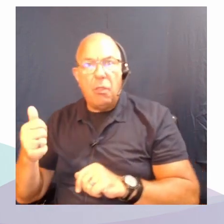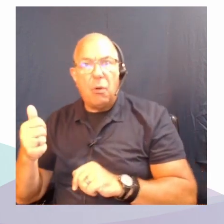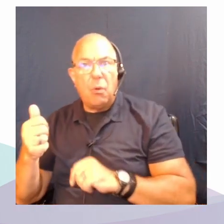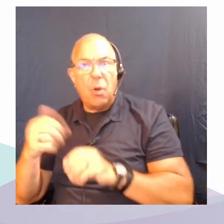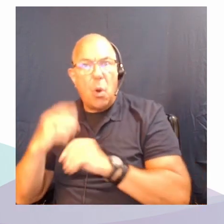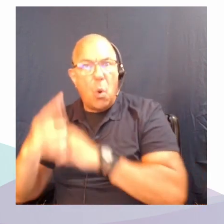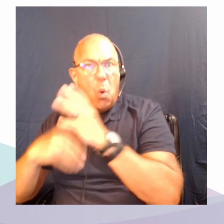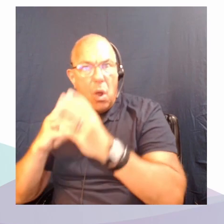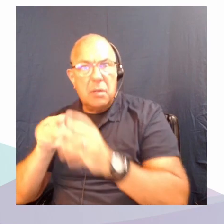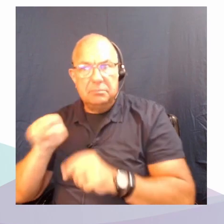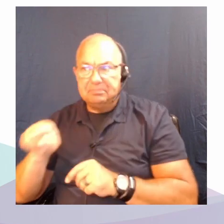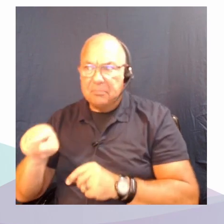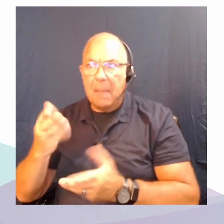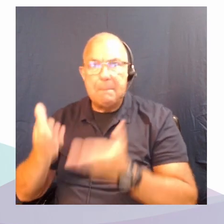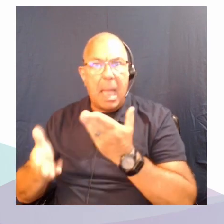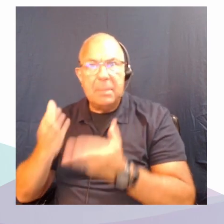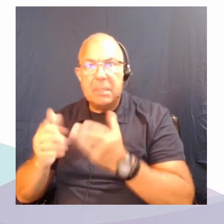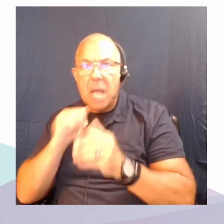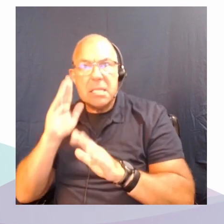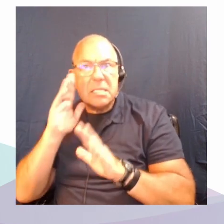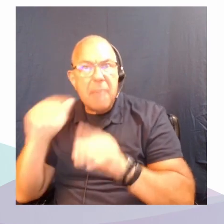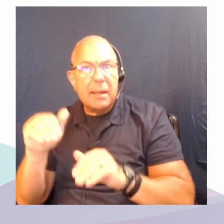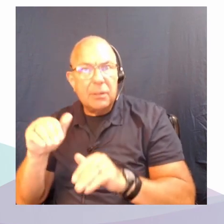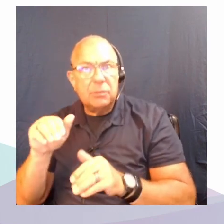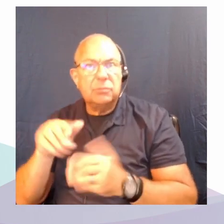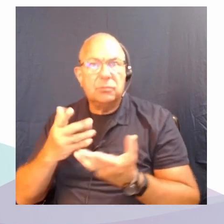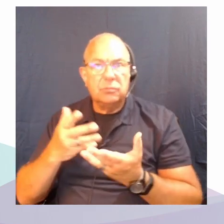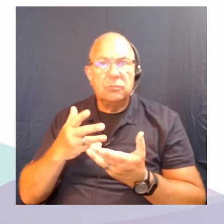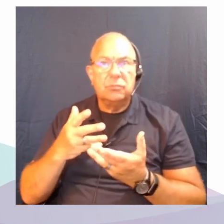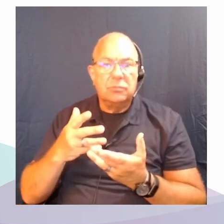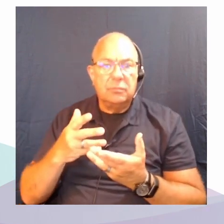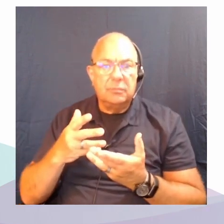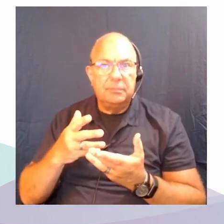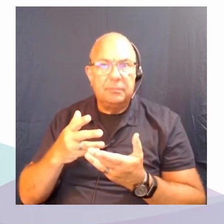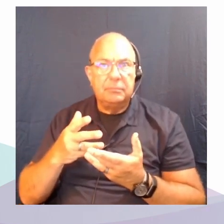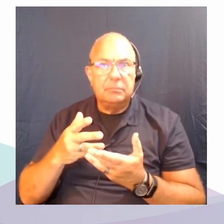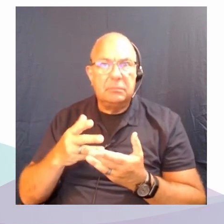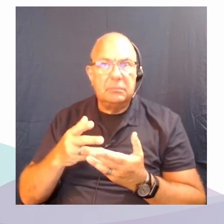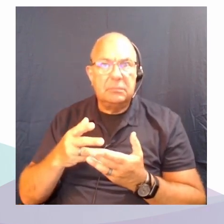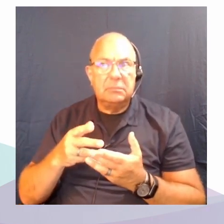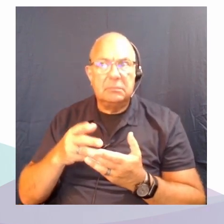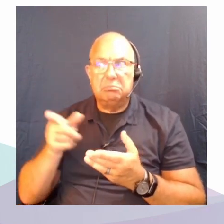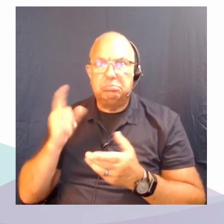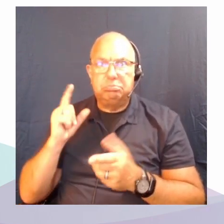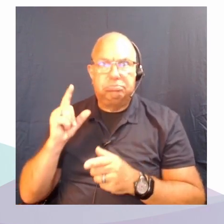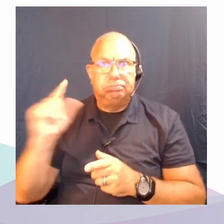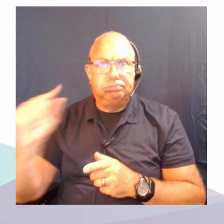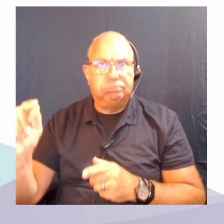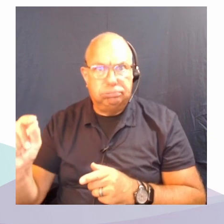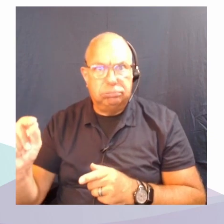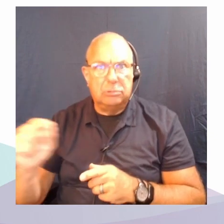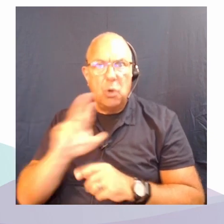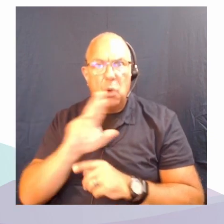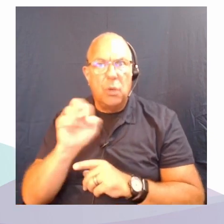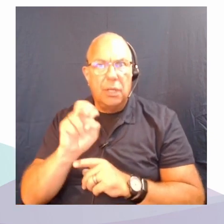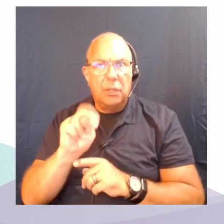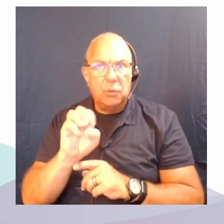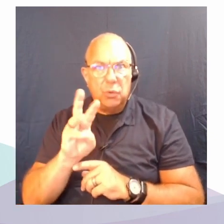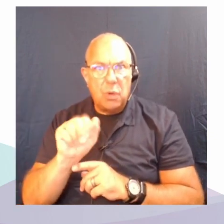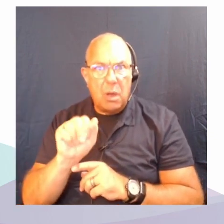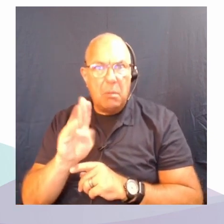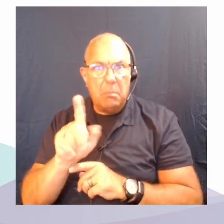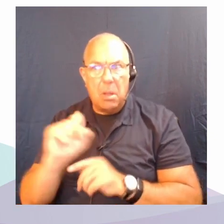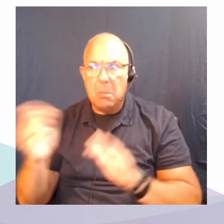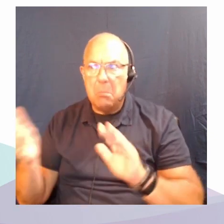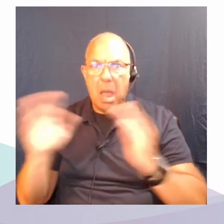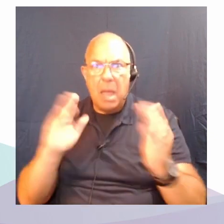not have expected to be as far along the path of renewables would have something to teach them